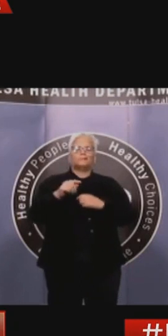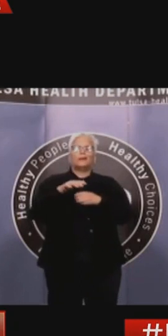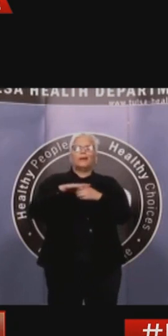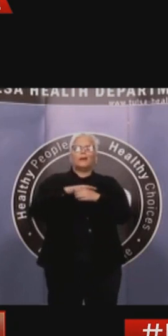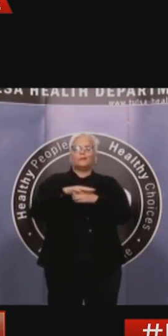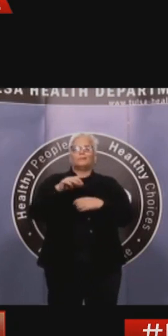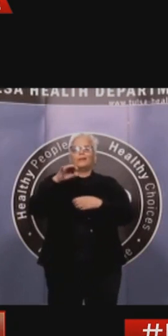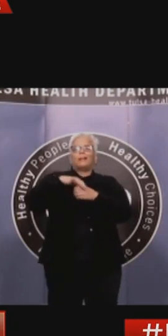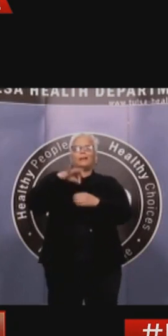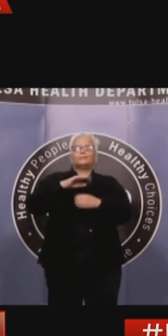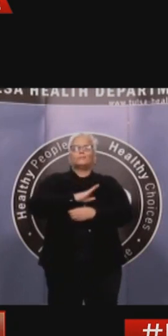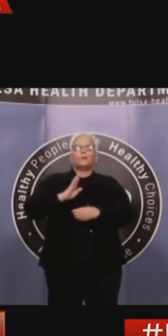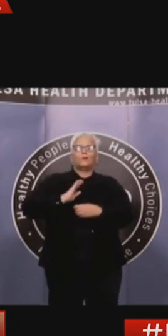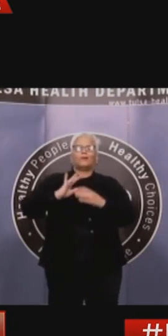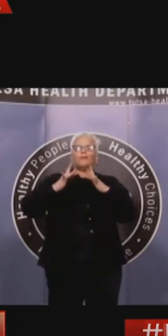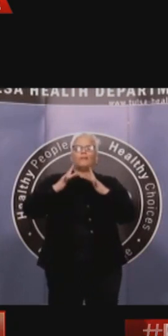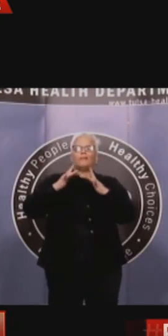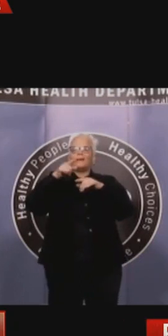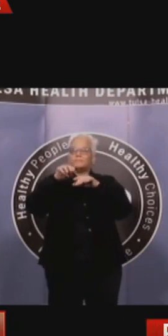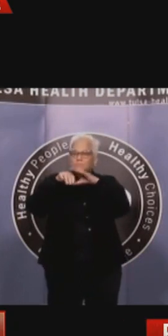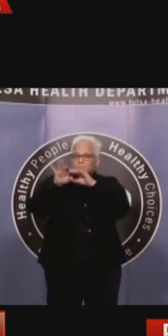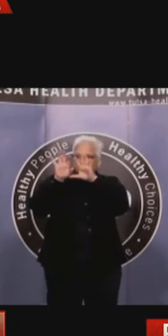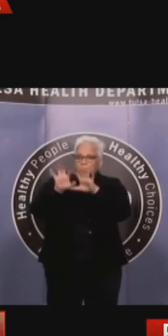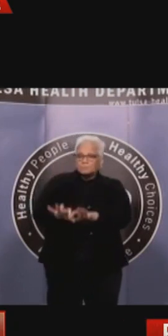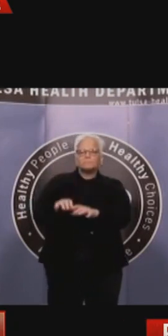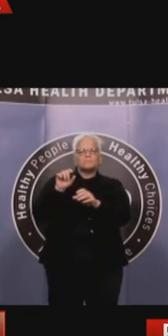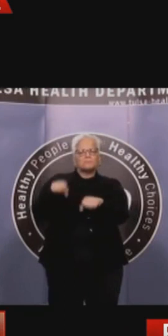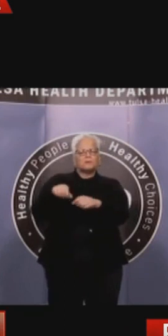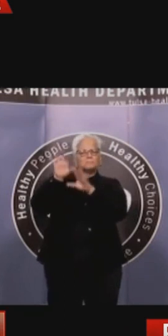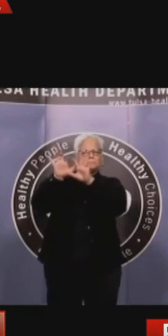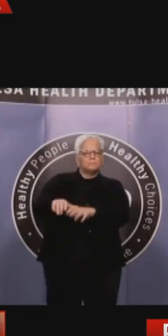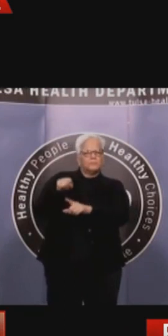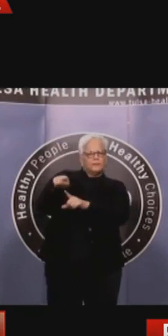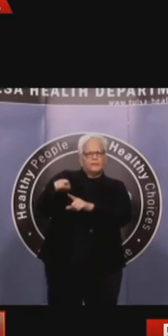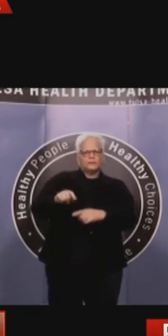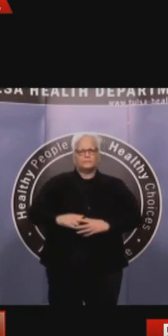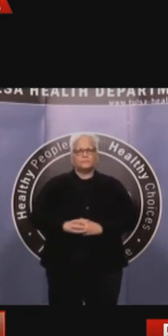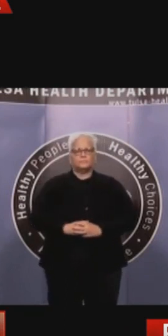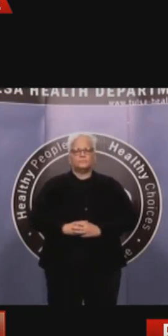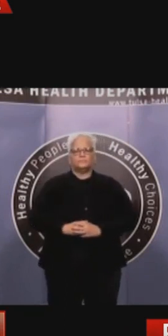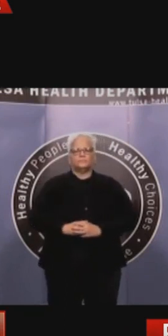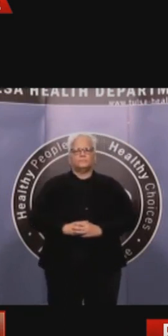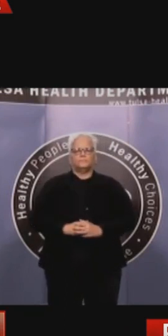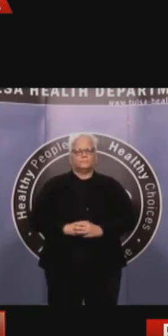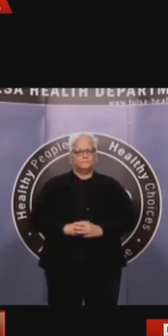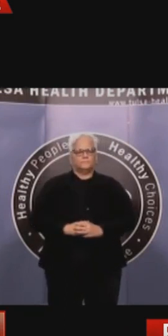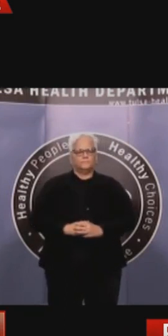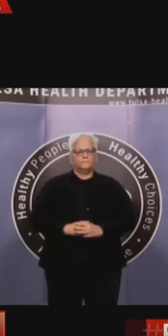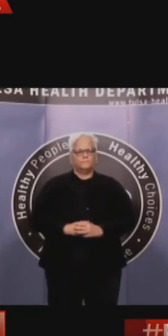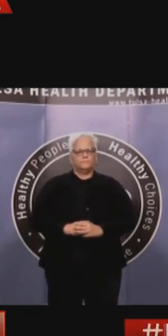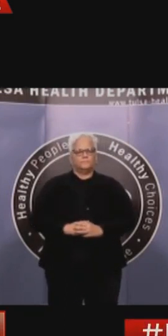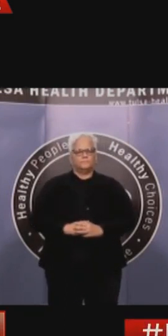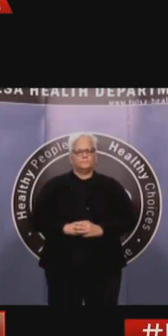ahead. And then kudos to the Tulsa County Election Board for their efforts to protect candidates filing for office